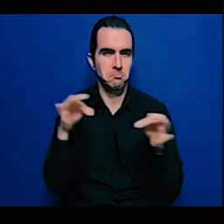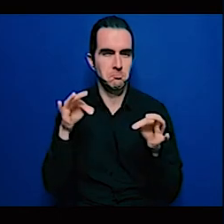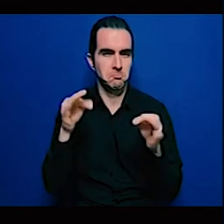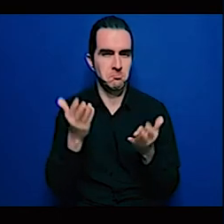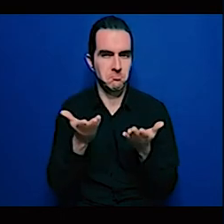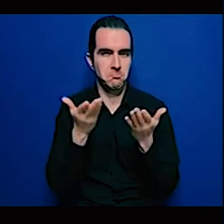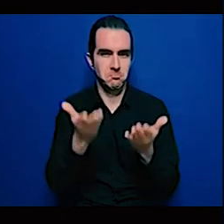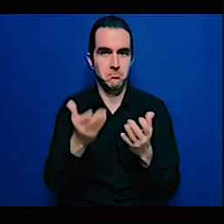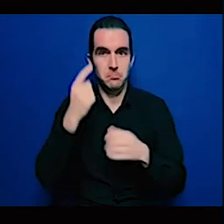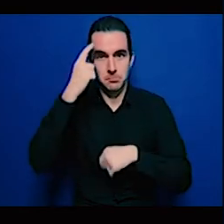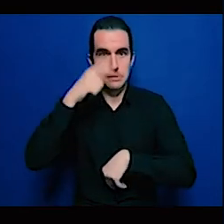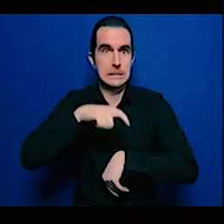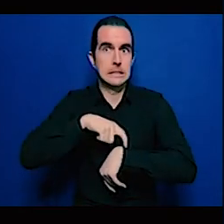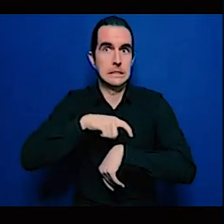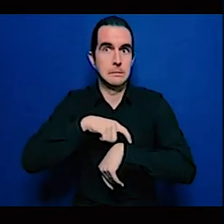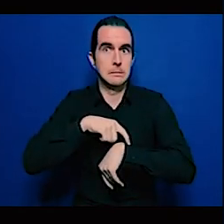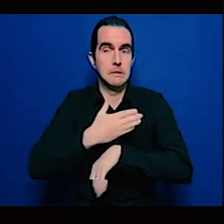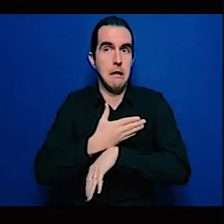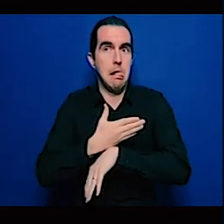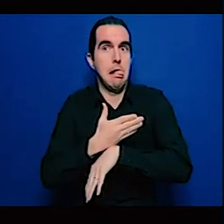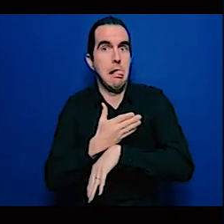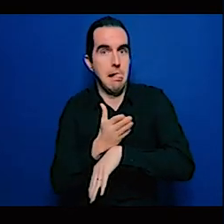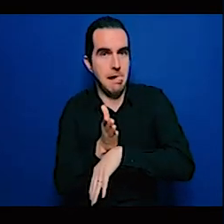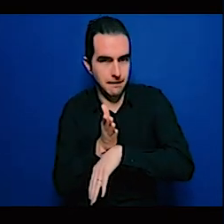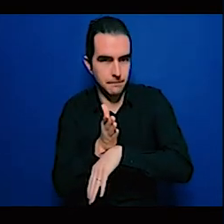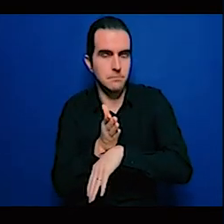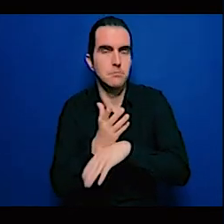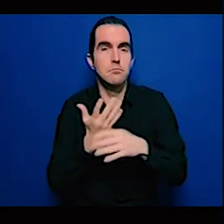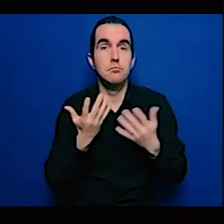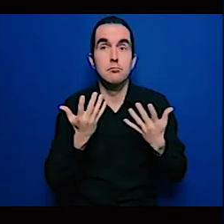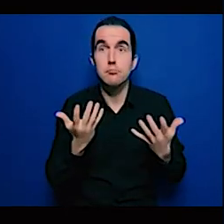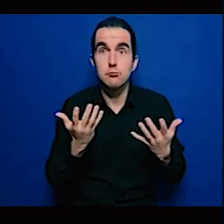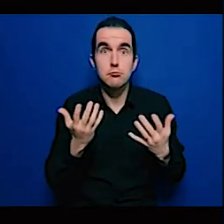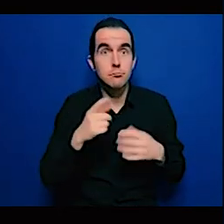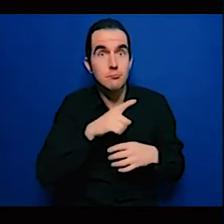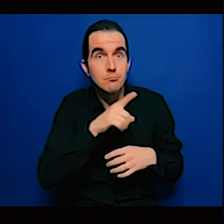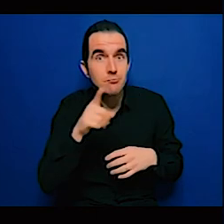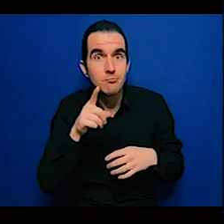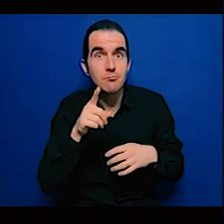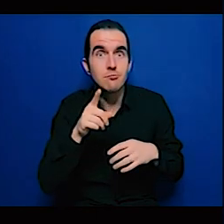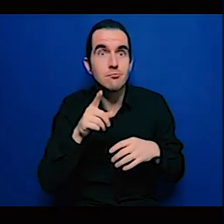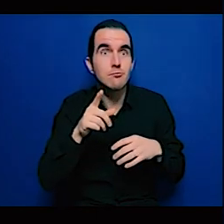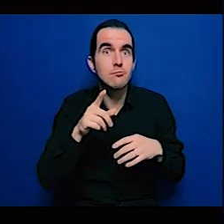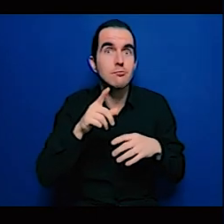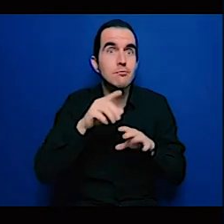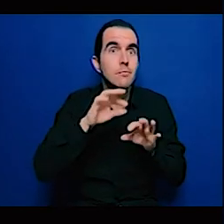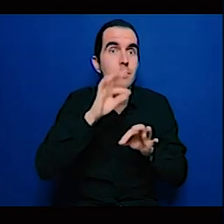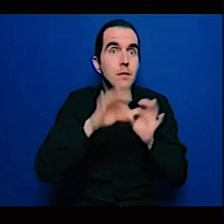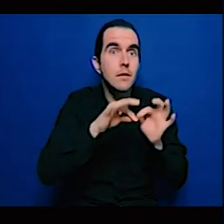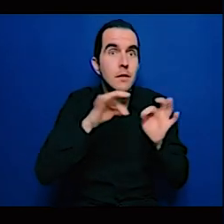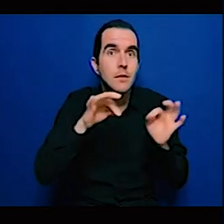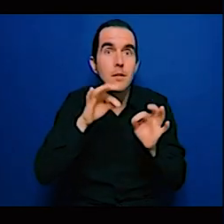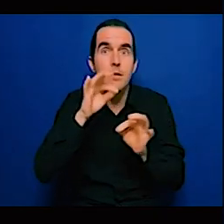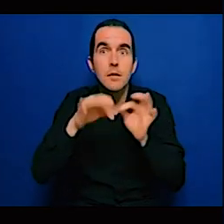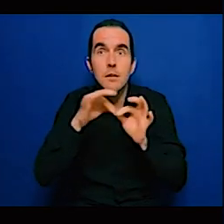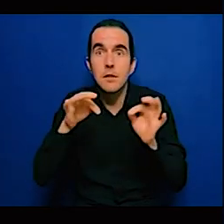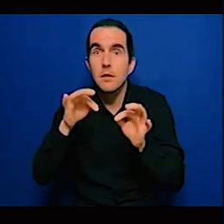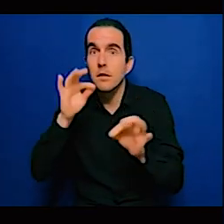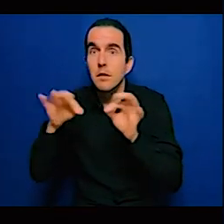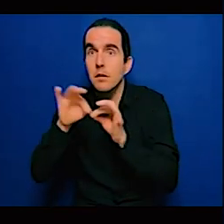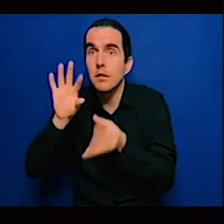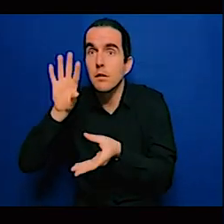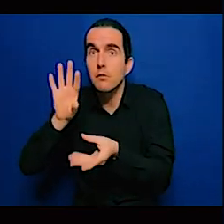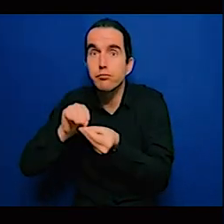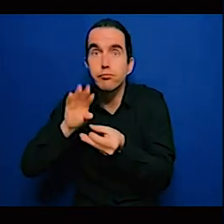that whatever is agreed as part of this whole process of COP you know COP26 from an Africa perspective is